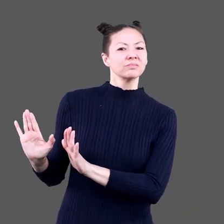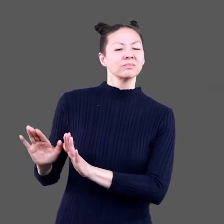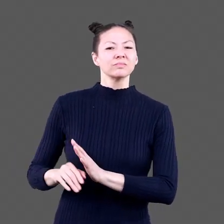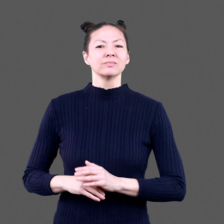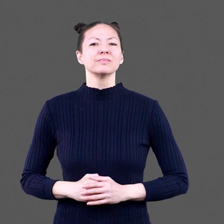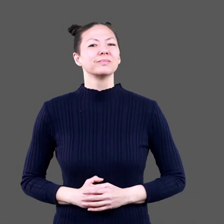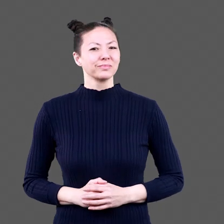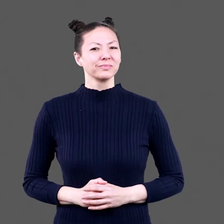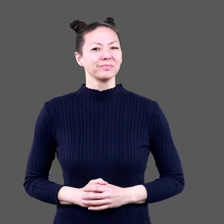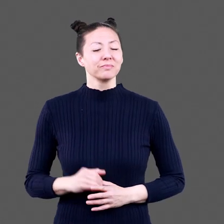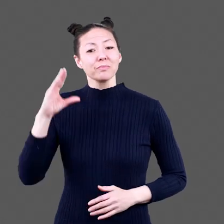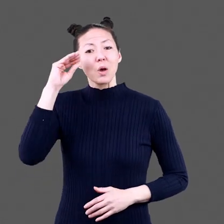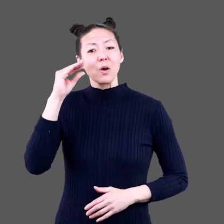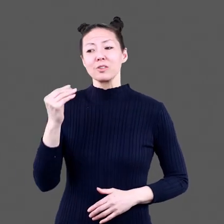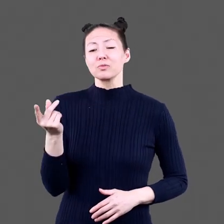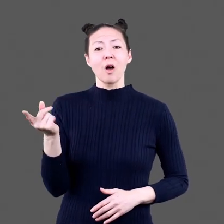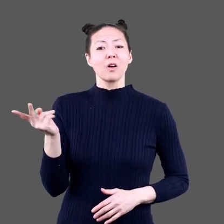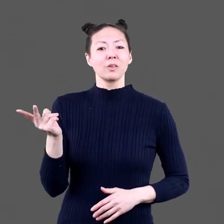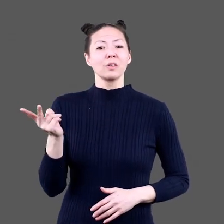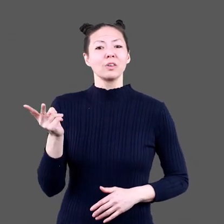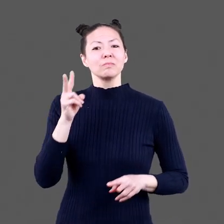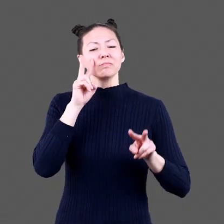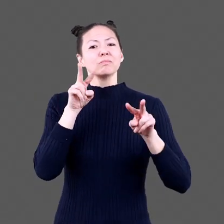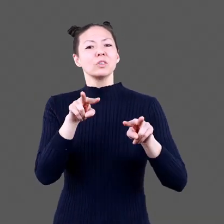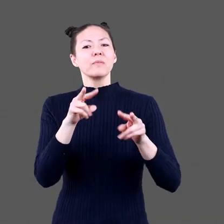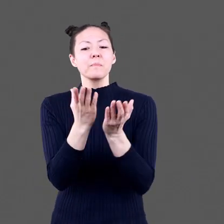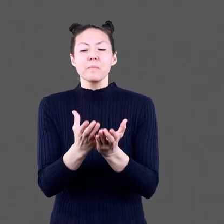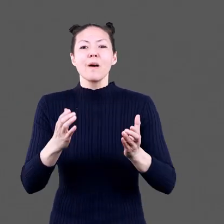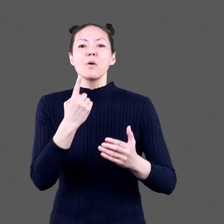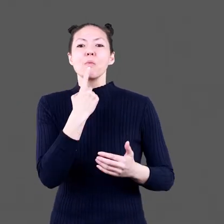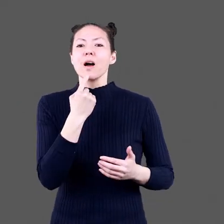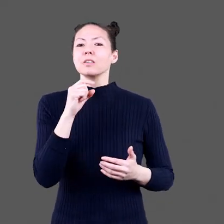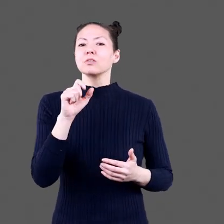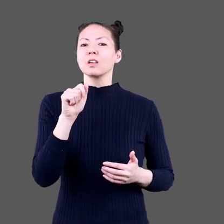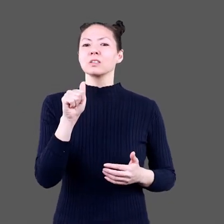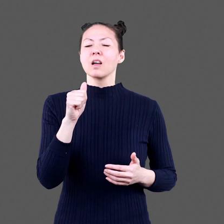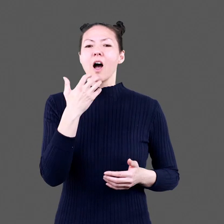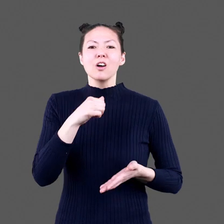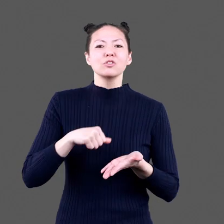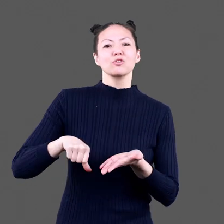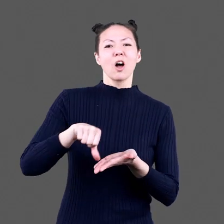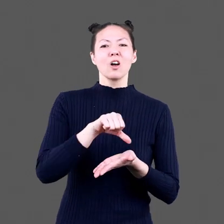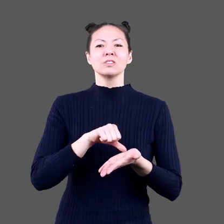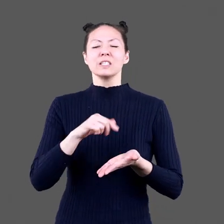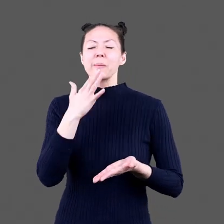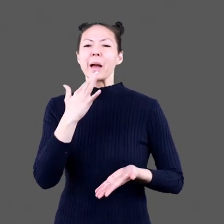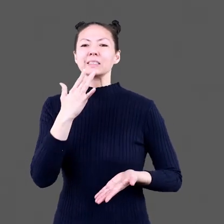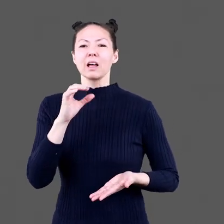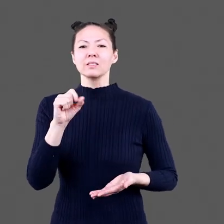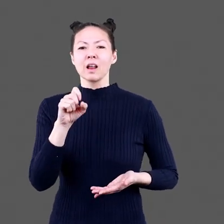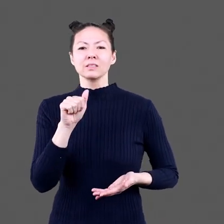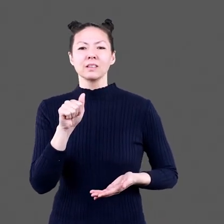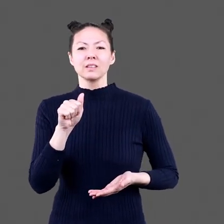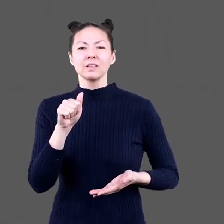stand it The boy and dog look at a bowl of red salsa Hot sauce and spicy